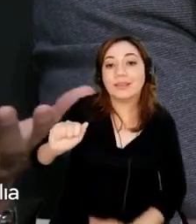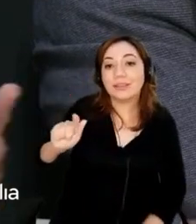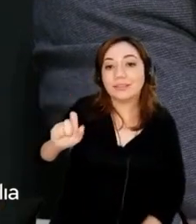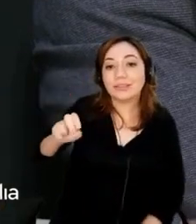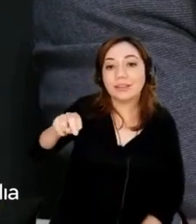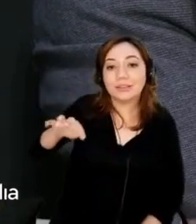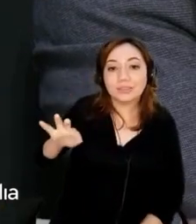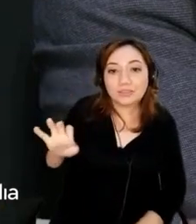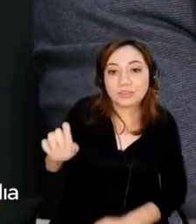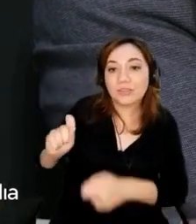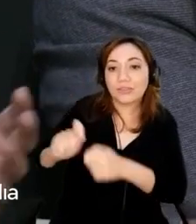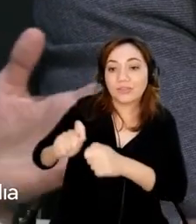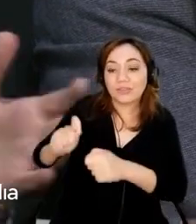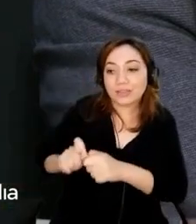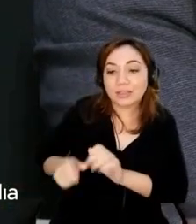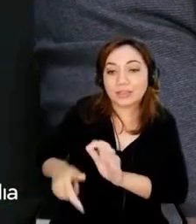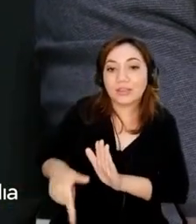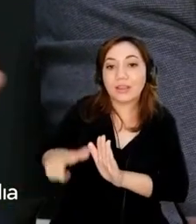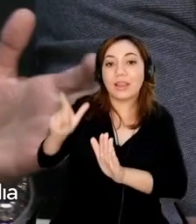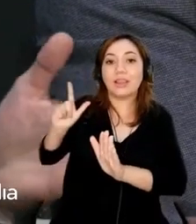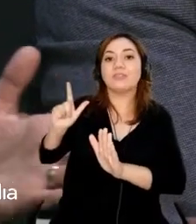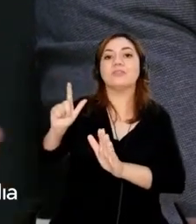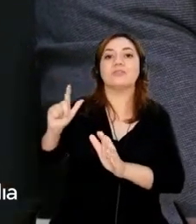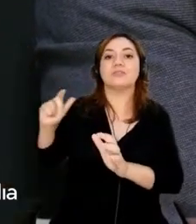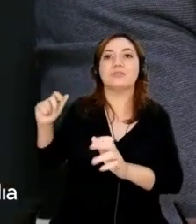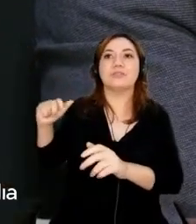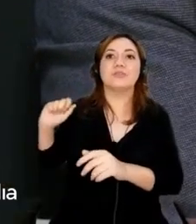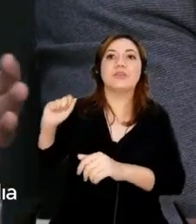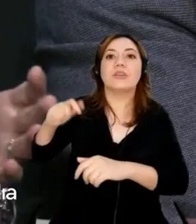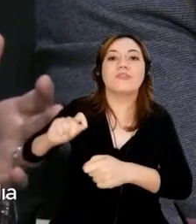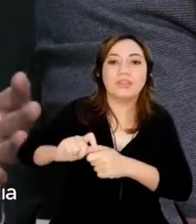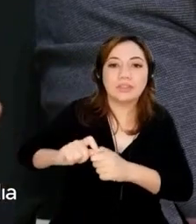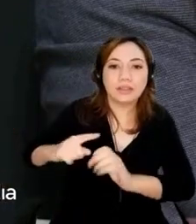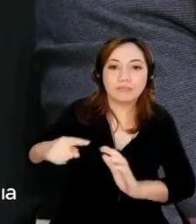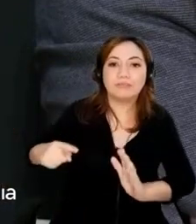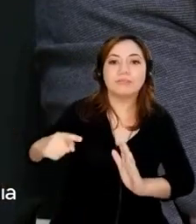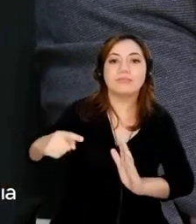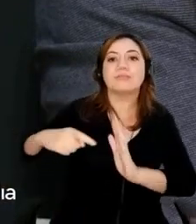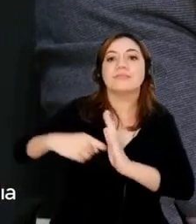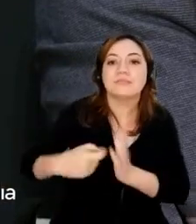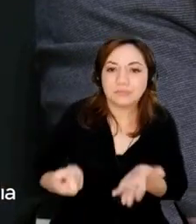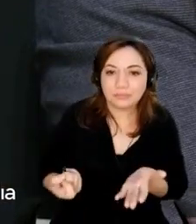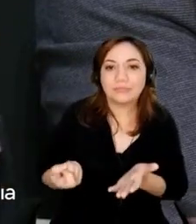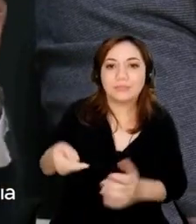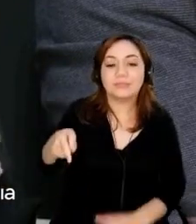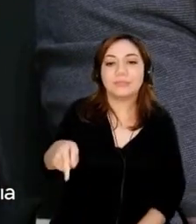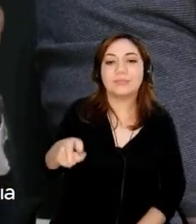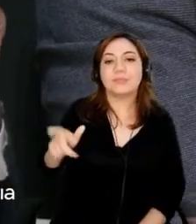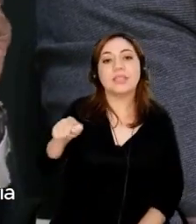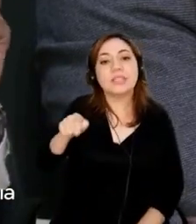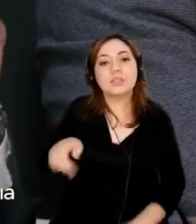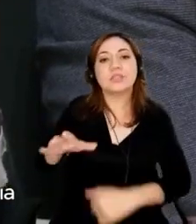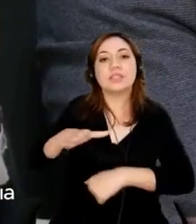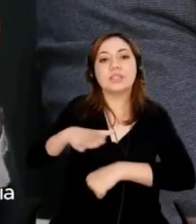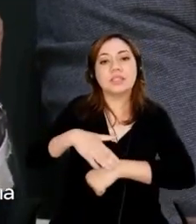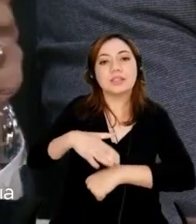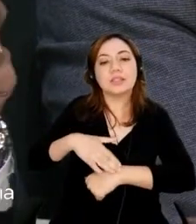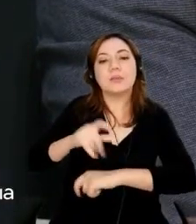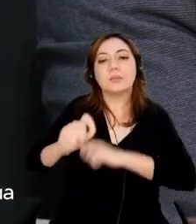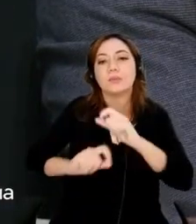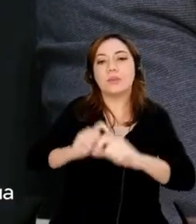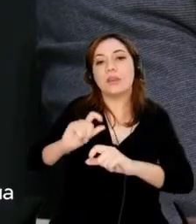Something gets executed. That gives people time to, if we could,